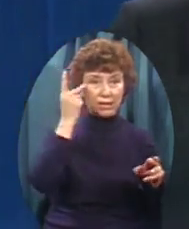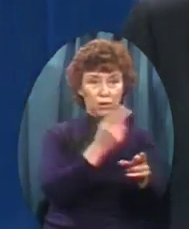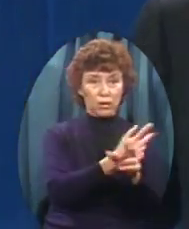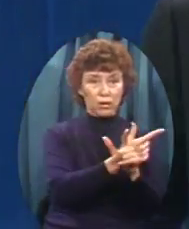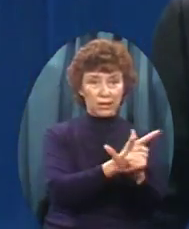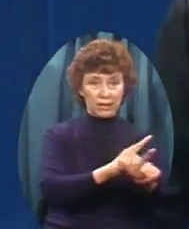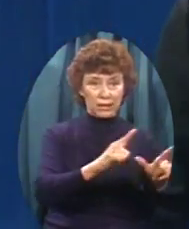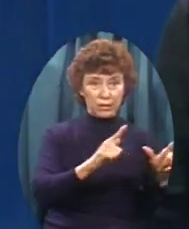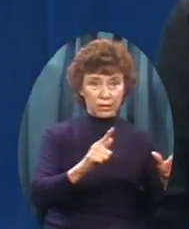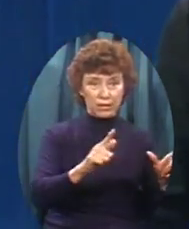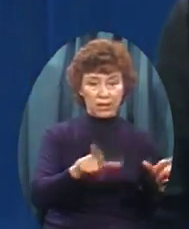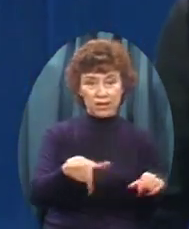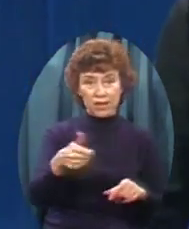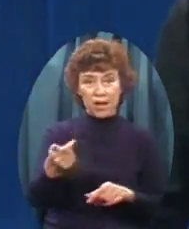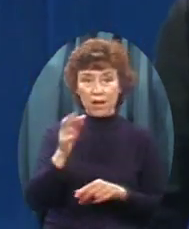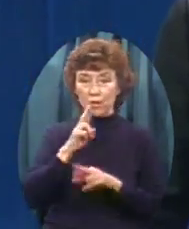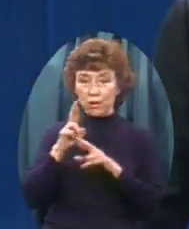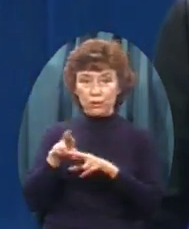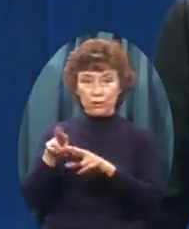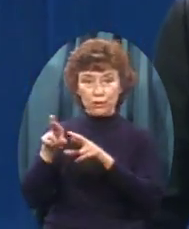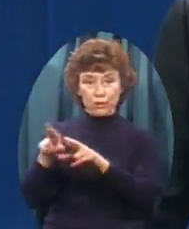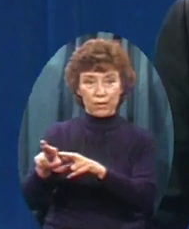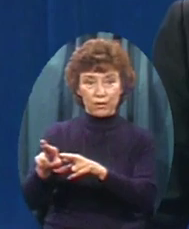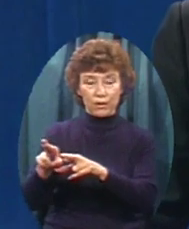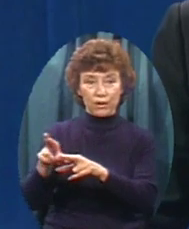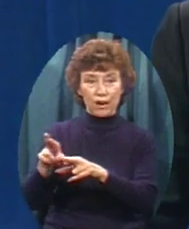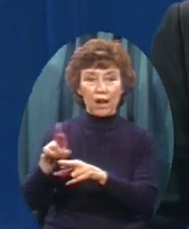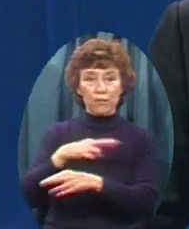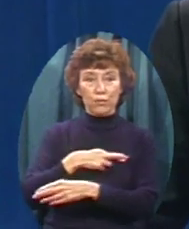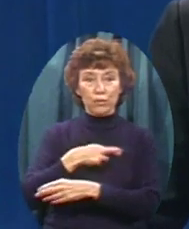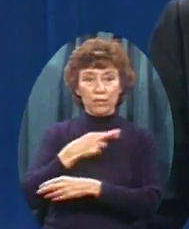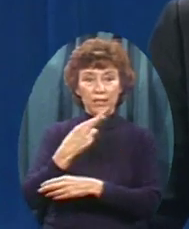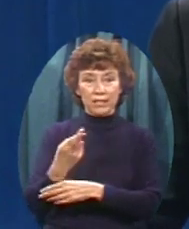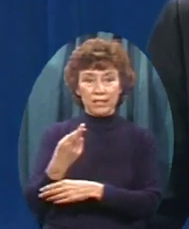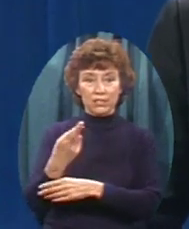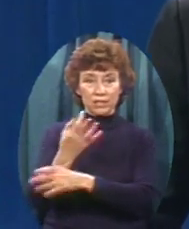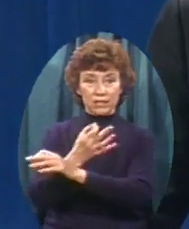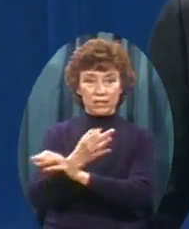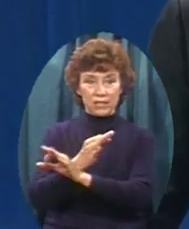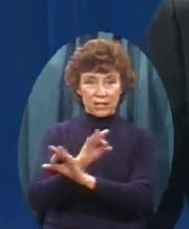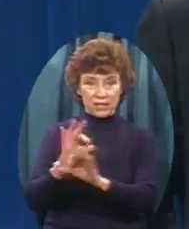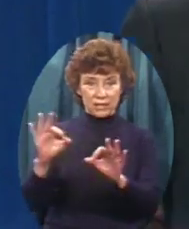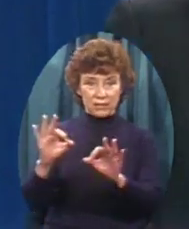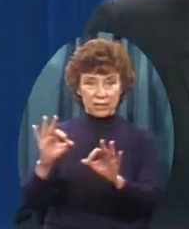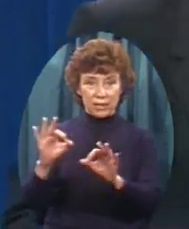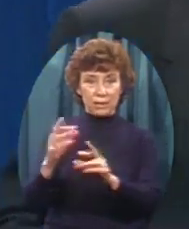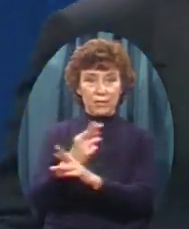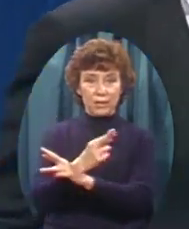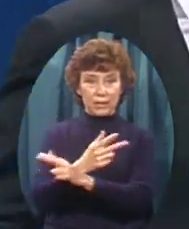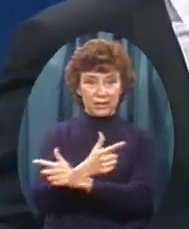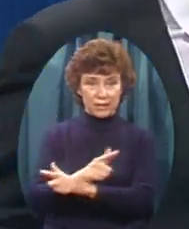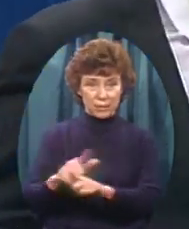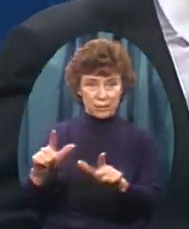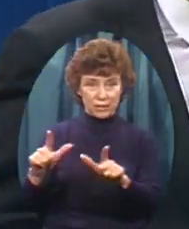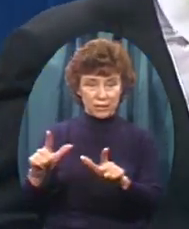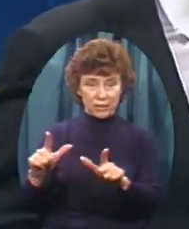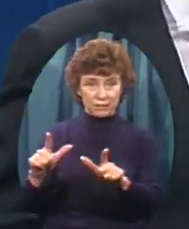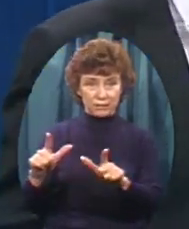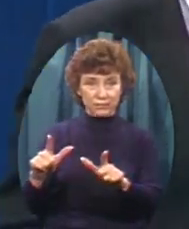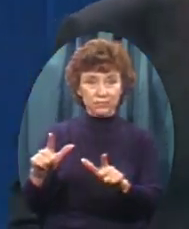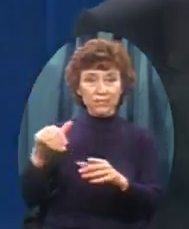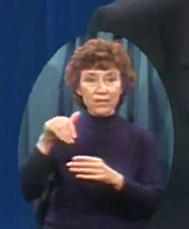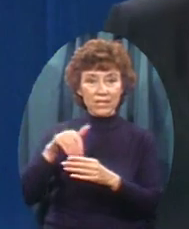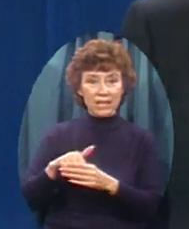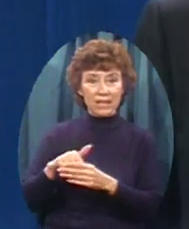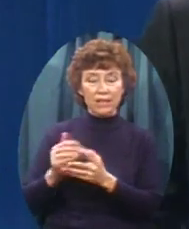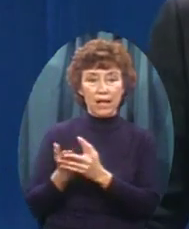The other A river of religious liberty But in those Approximately 6,000